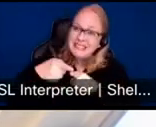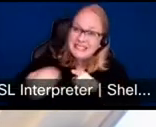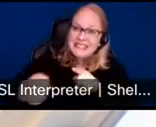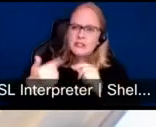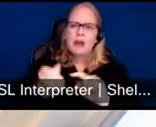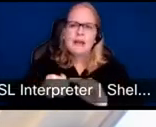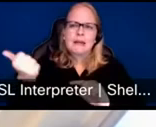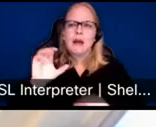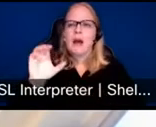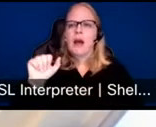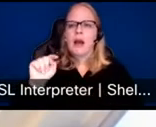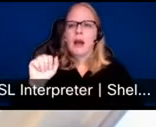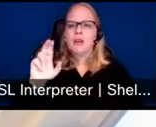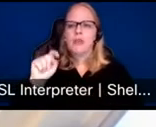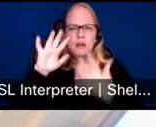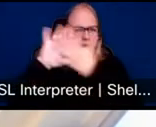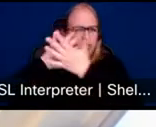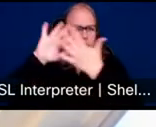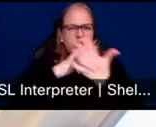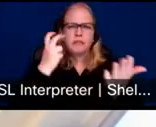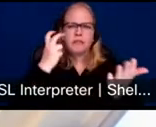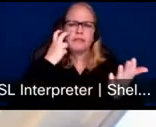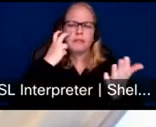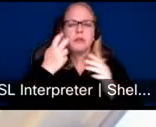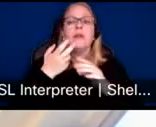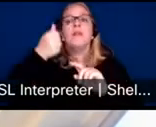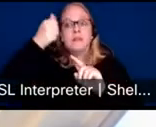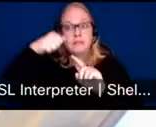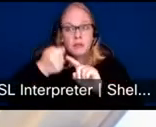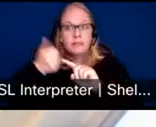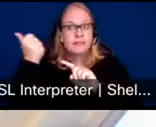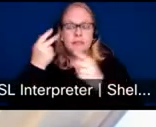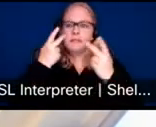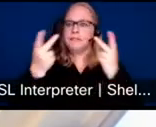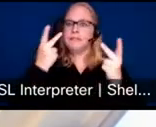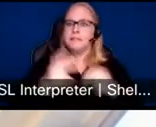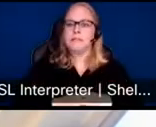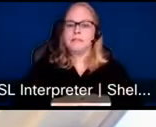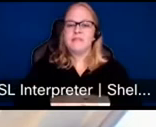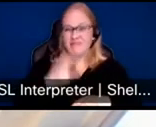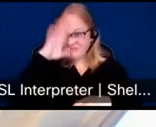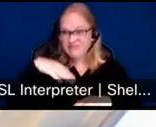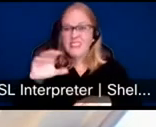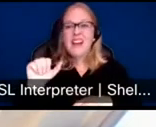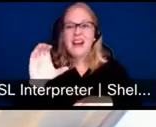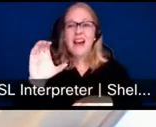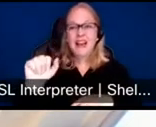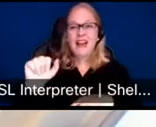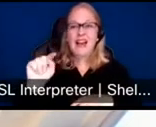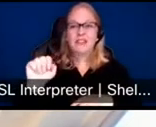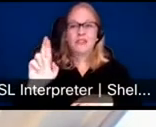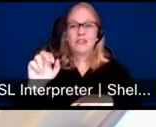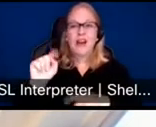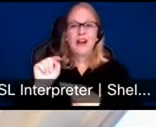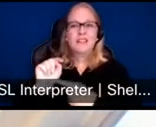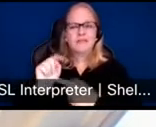and middle income populations. So for those that don't know, cataracts are a significant source of blindness across the world. And in Sub